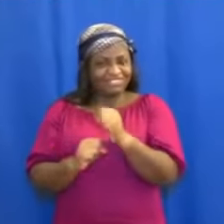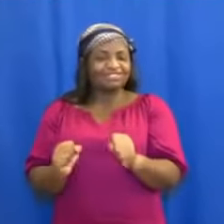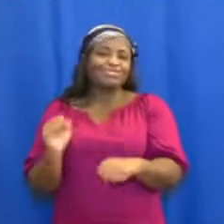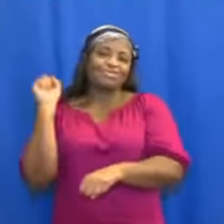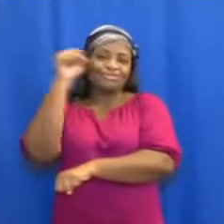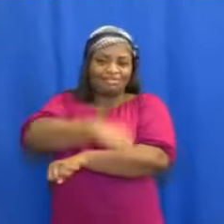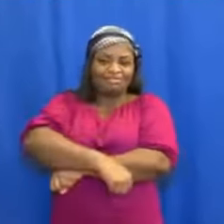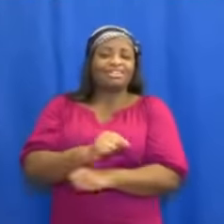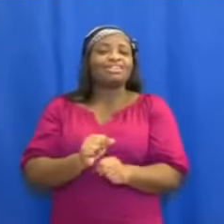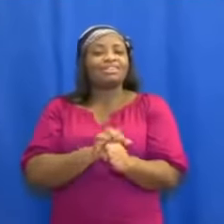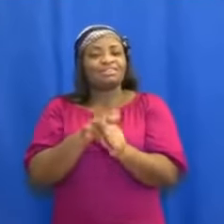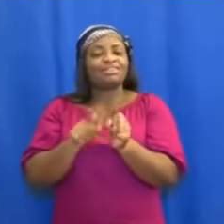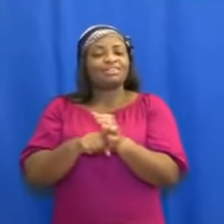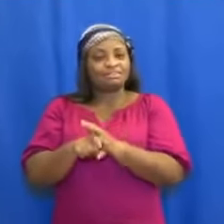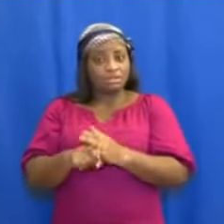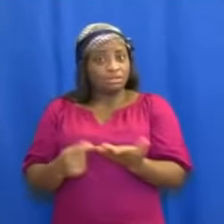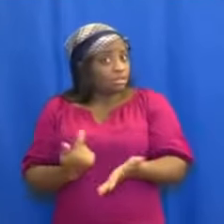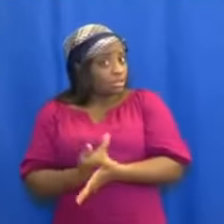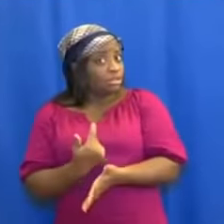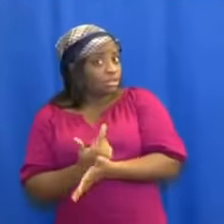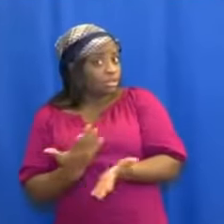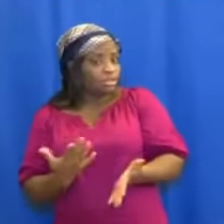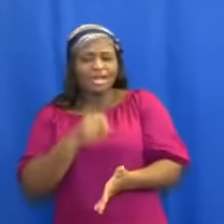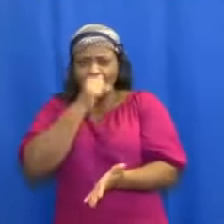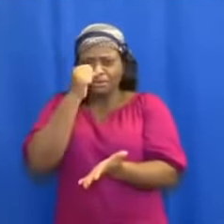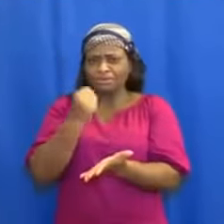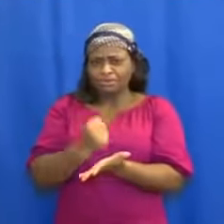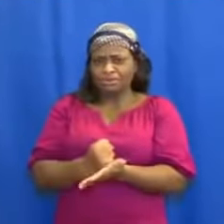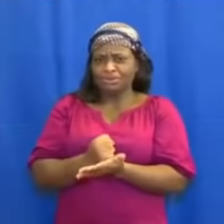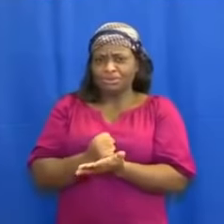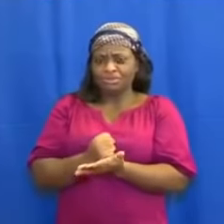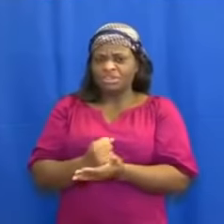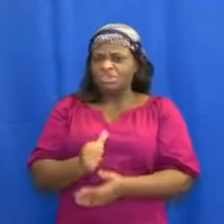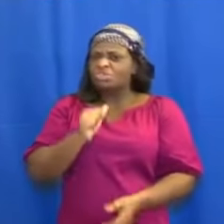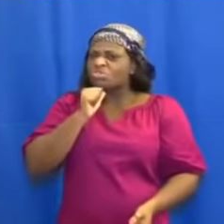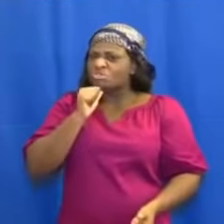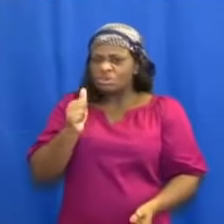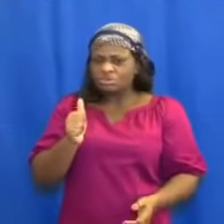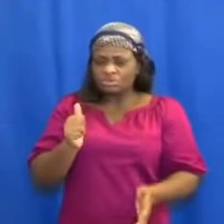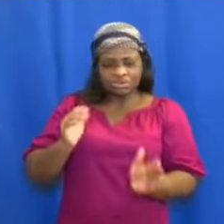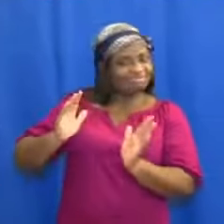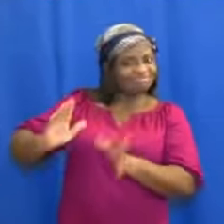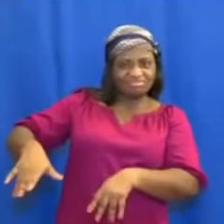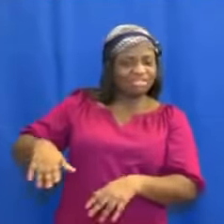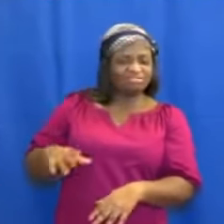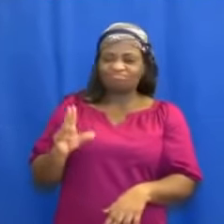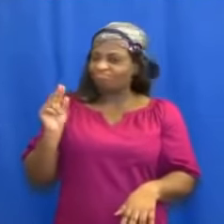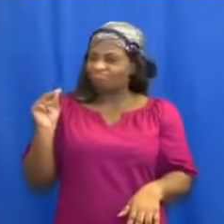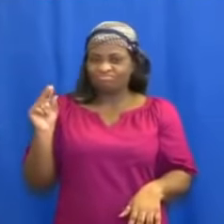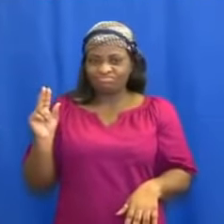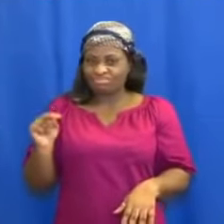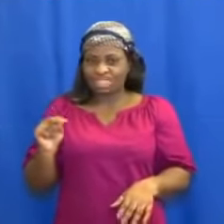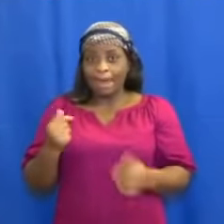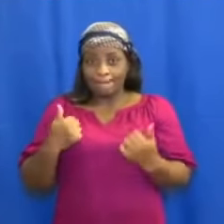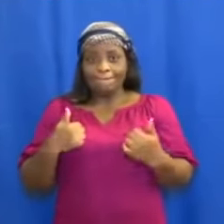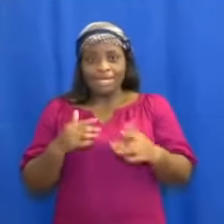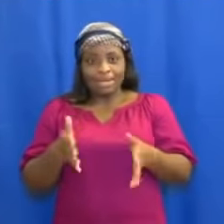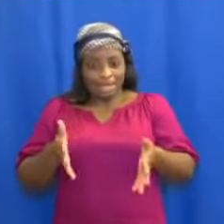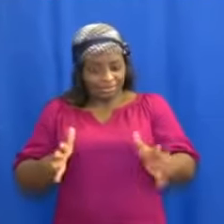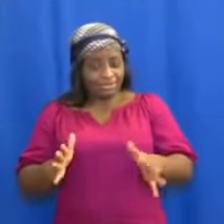Ghana, I assure you, is not going to be left behind in having access to the vaccines.